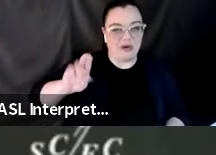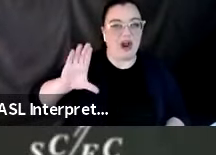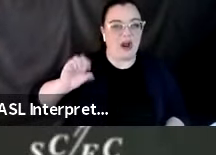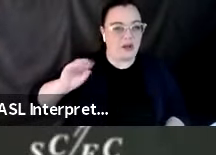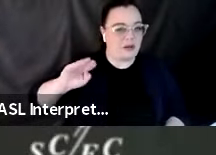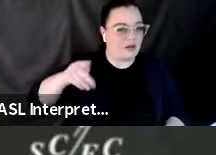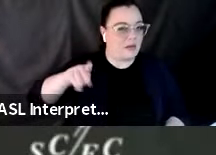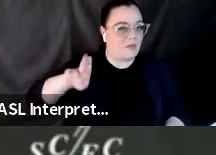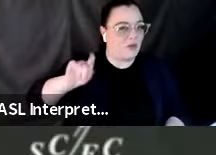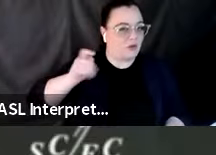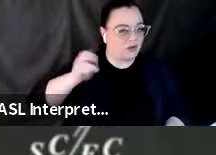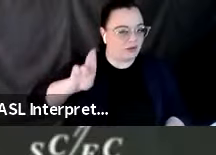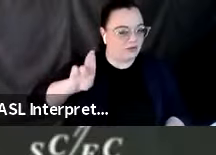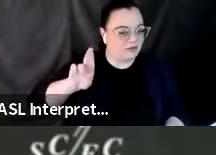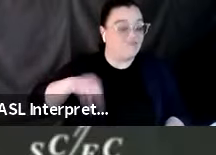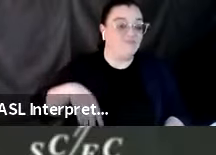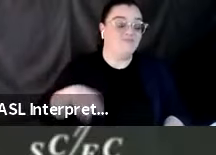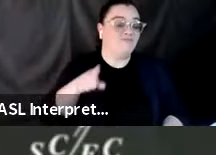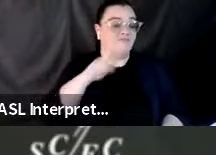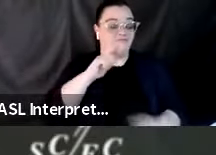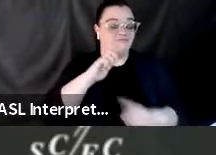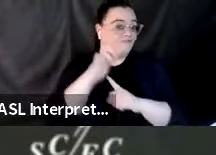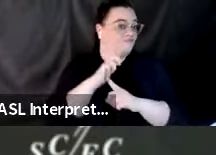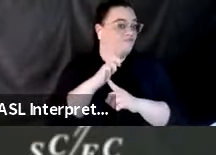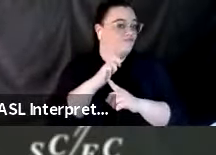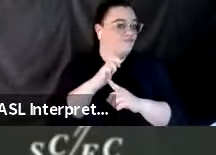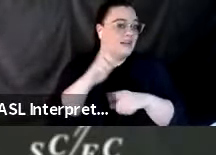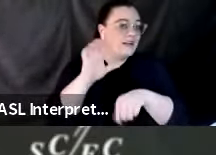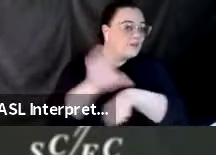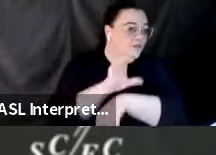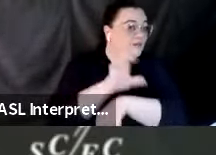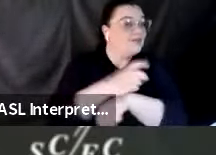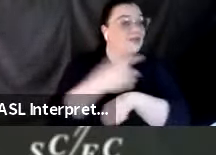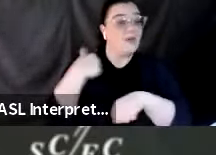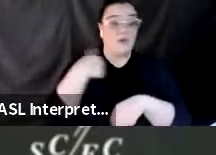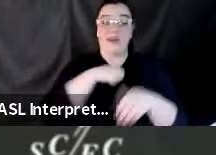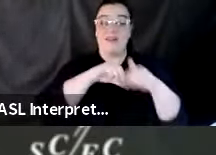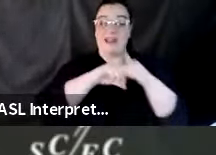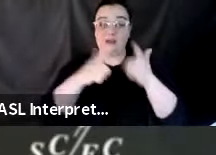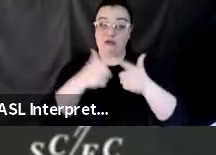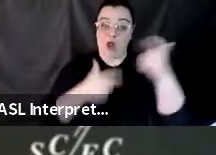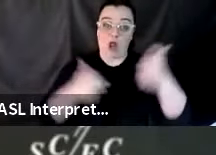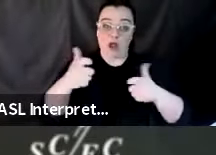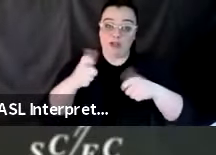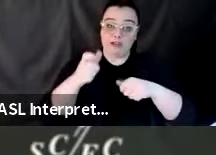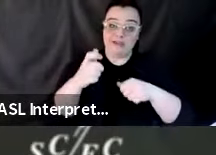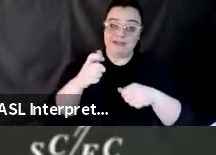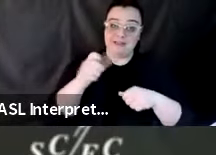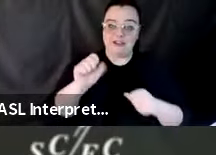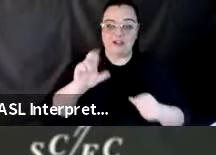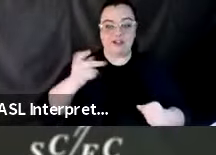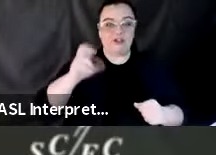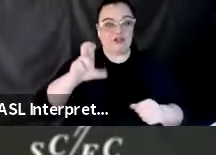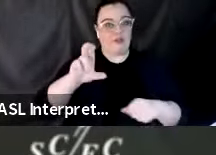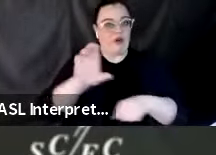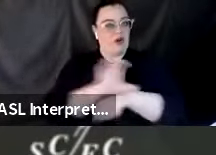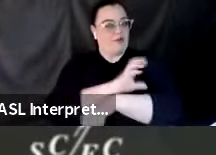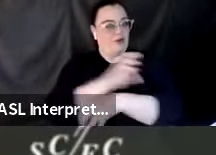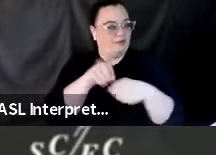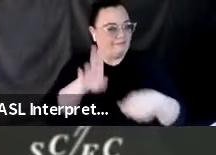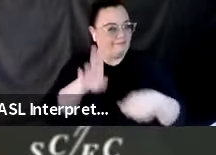We have access to the largest, uh, research supercomputers in the U.S. And we, uh, routinely run simulation.